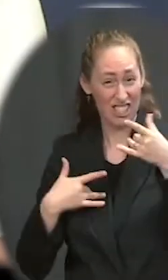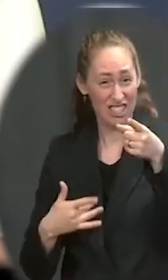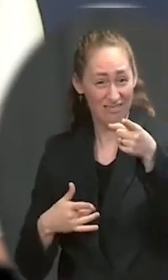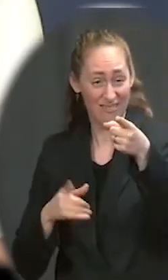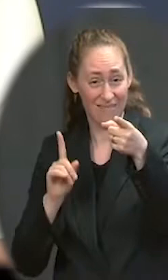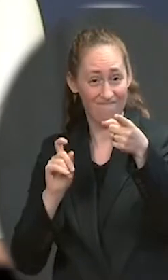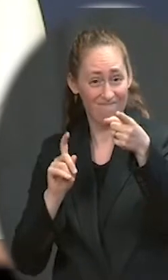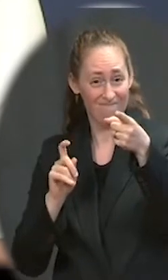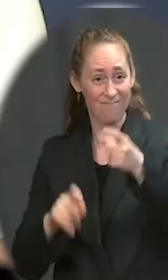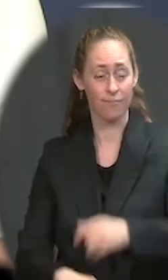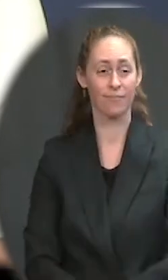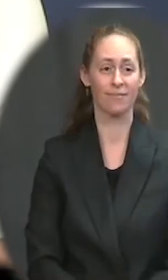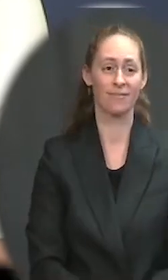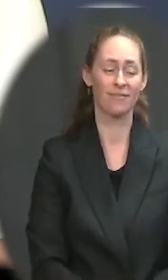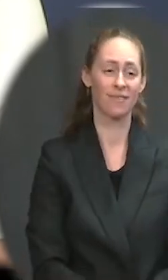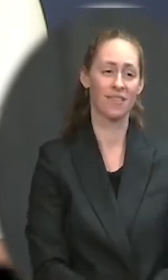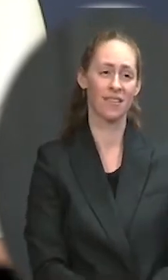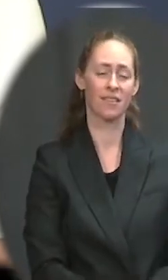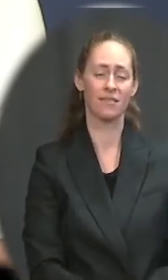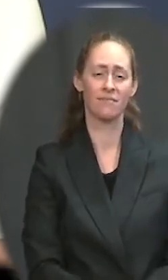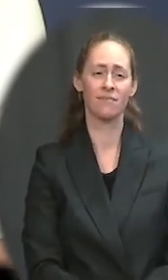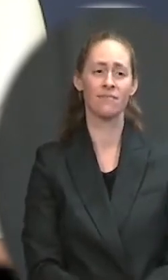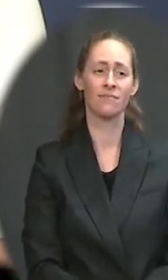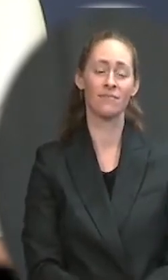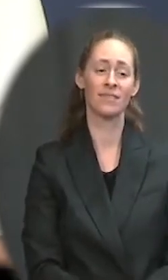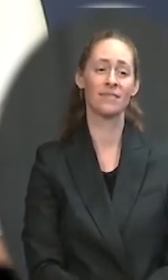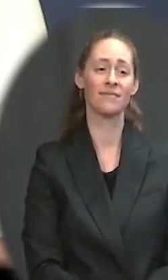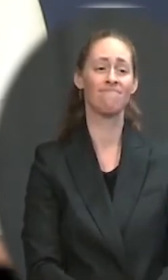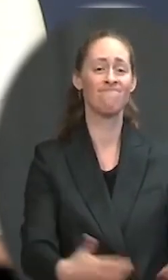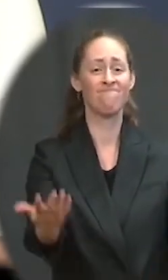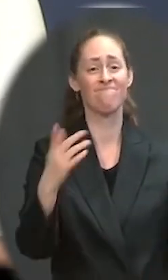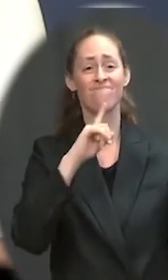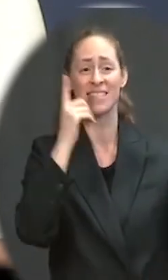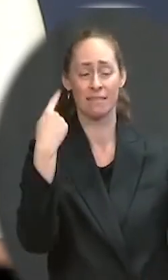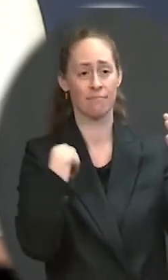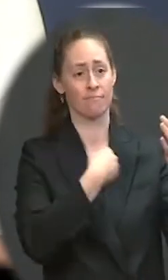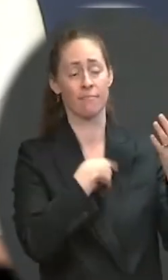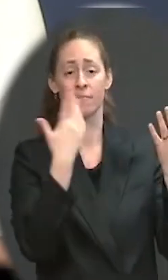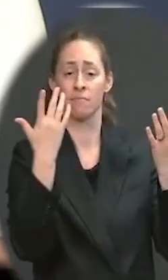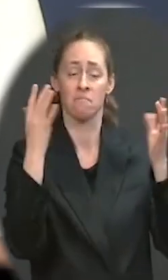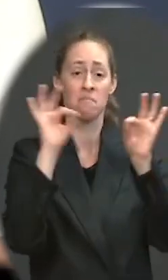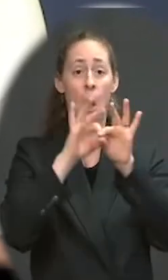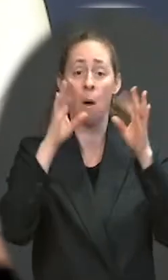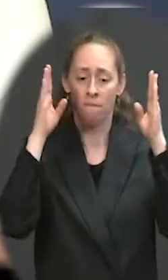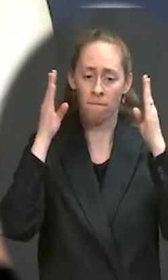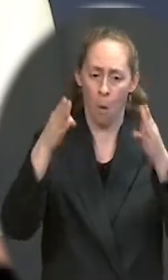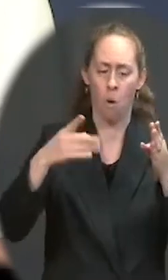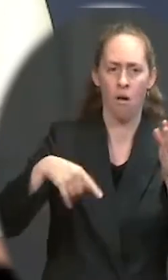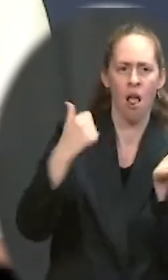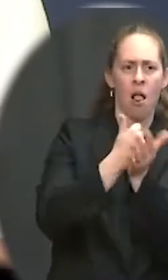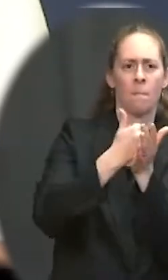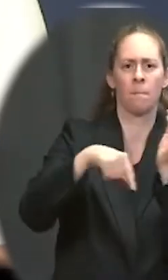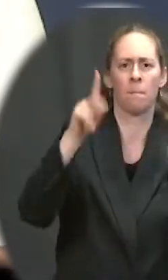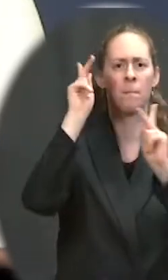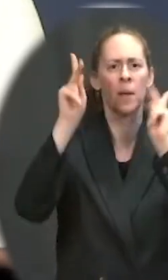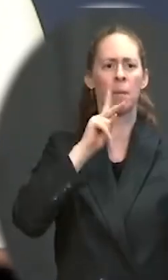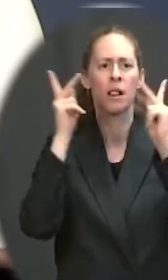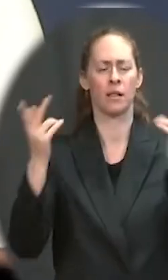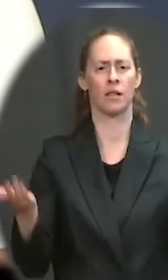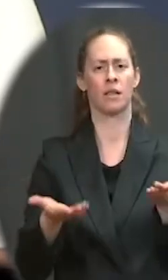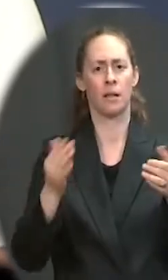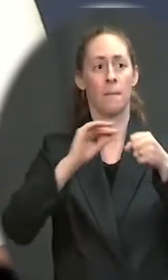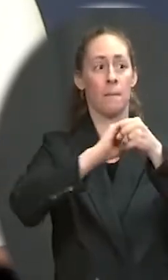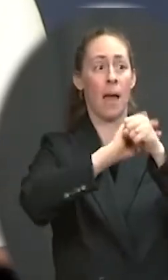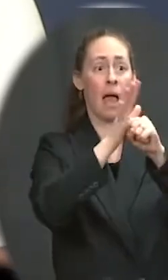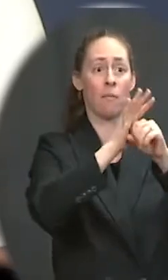is 100 percent of our focus is on delivering relief to the American people, on getting the pandemic under control, and putting people back to work.